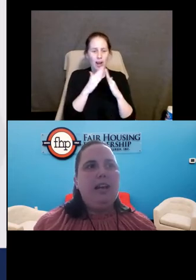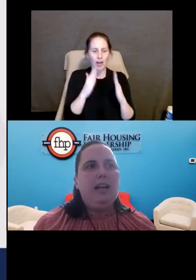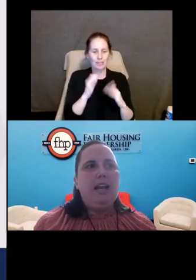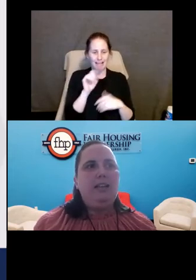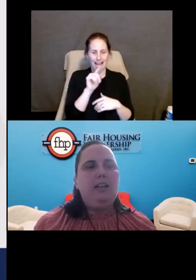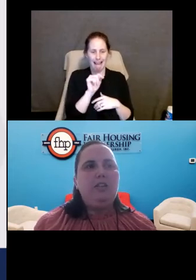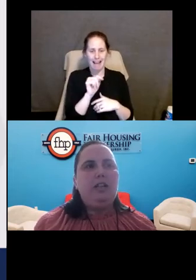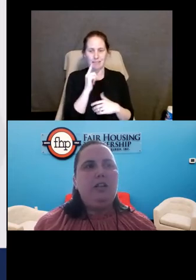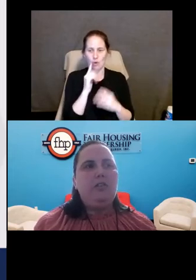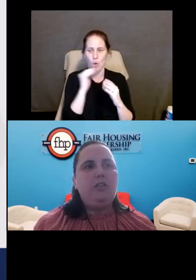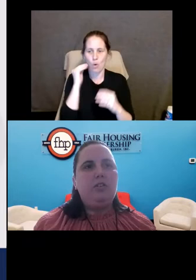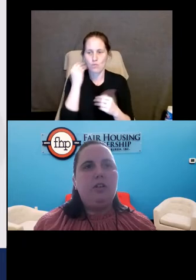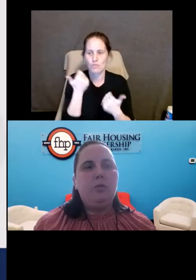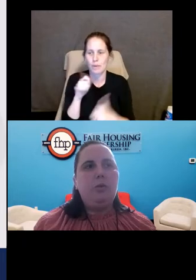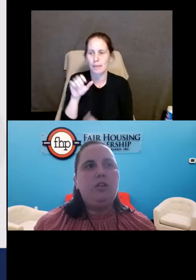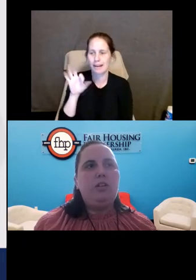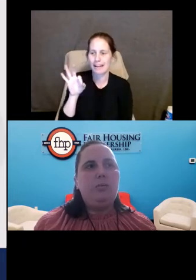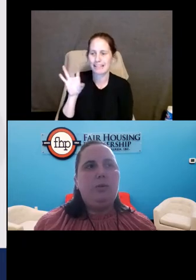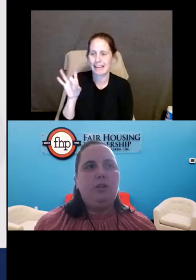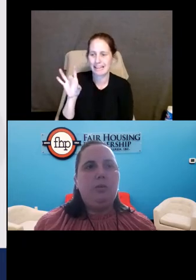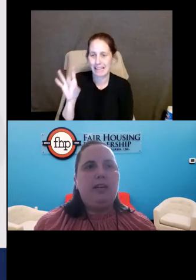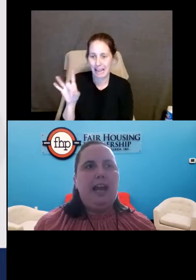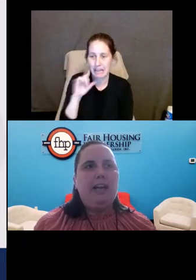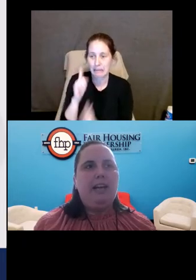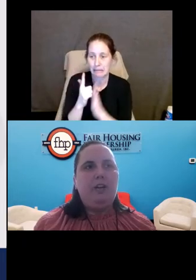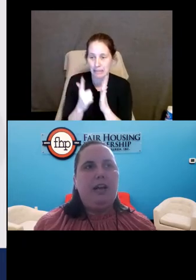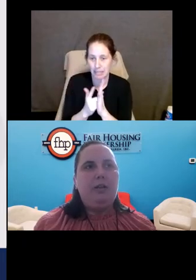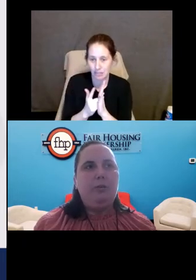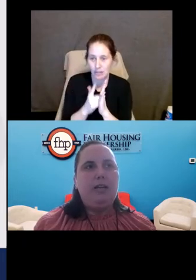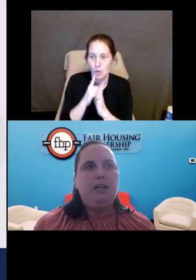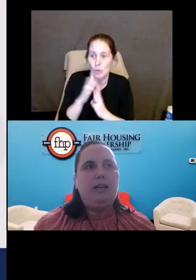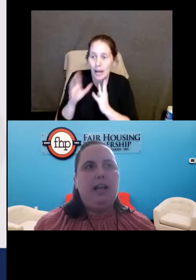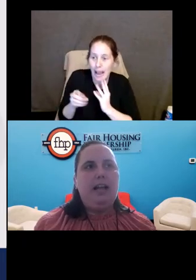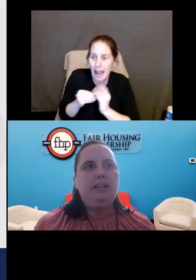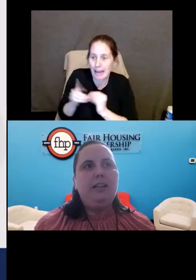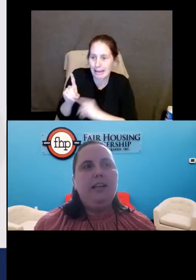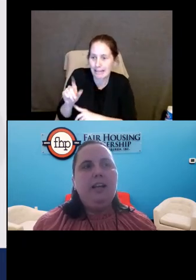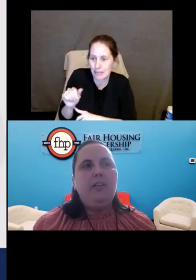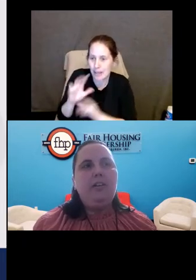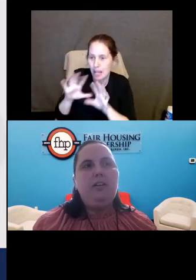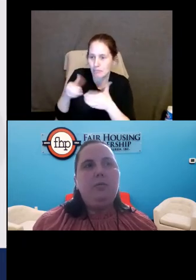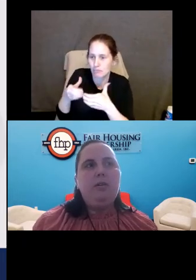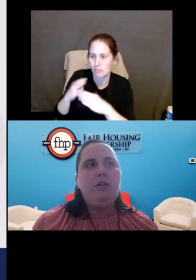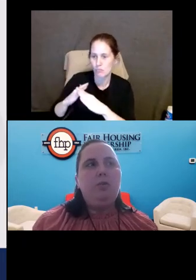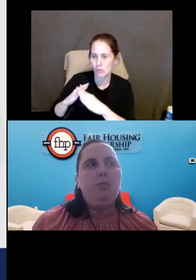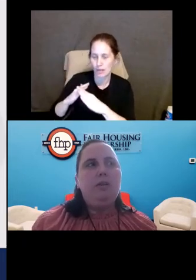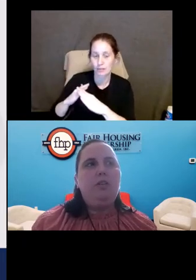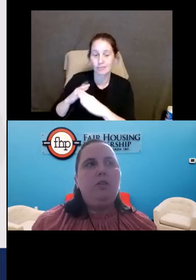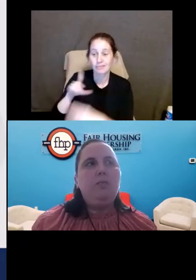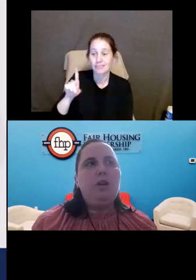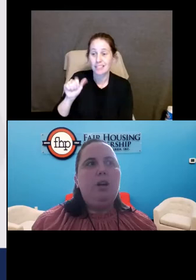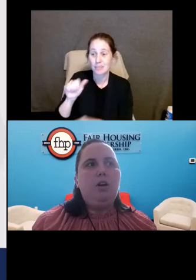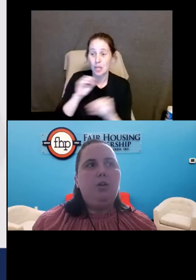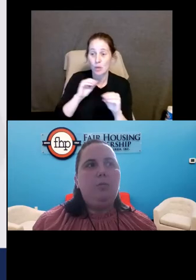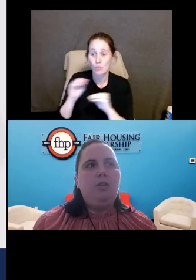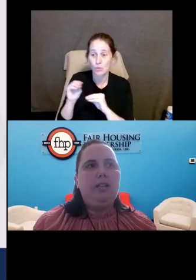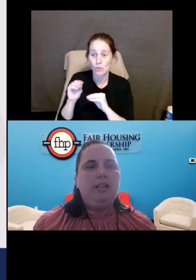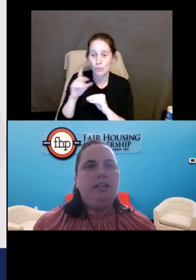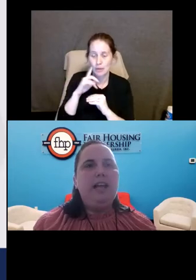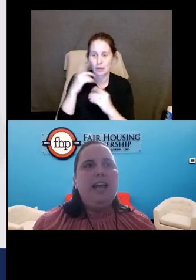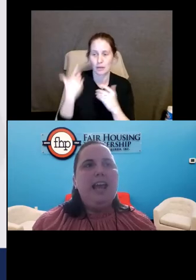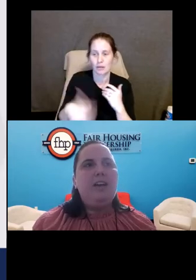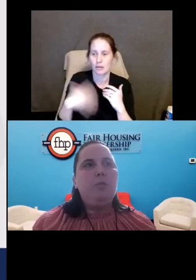1988 legislative history in which disability was added as a protected class. The disability movement gripped our